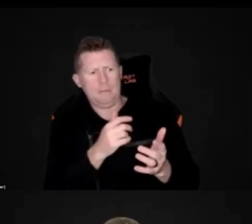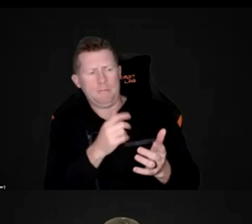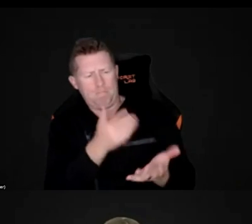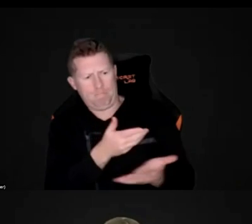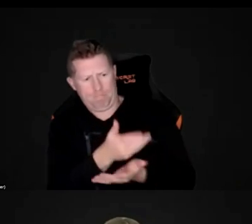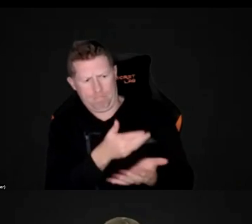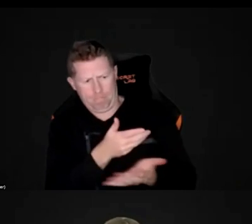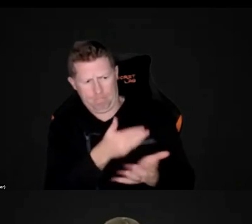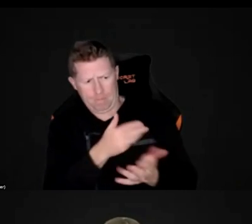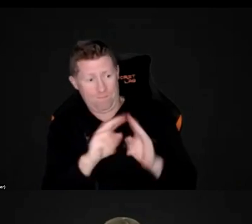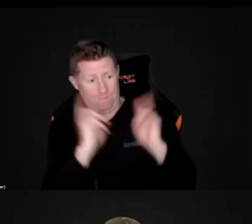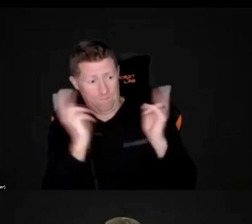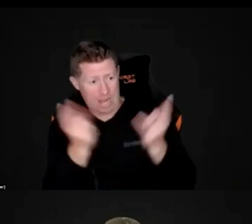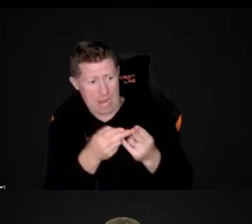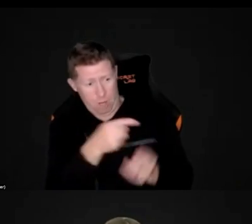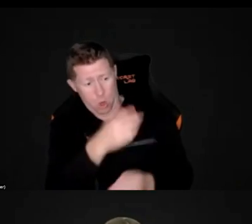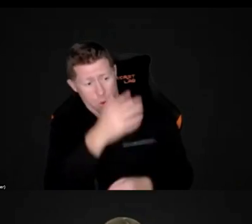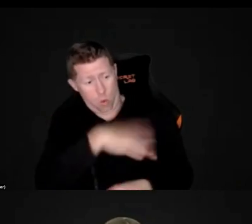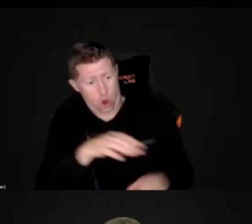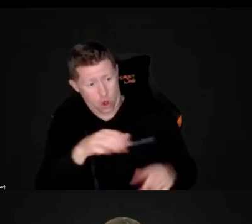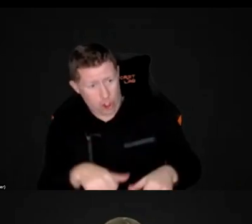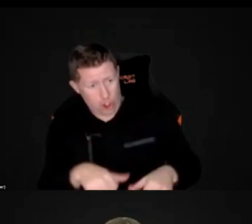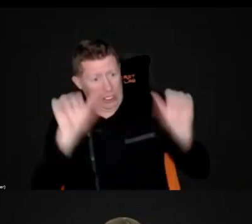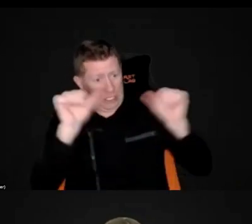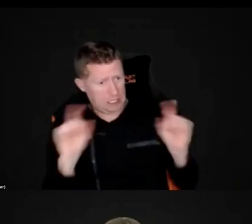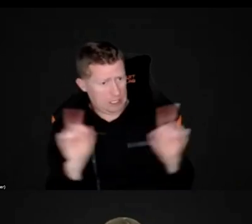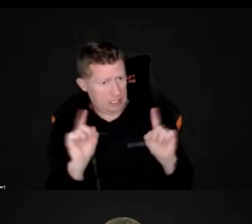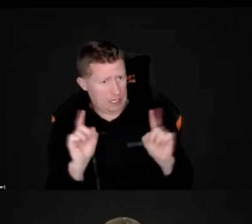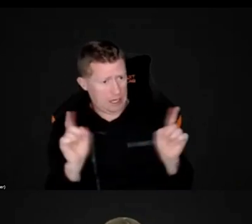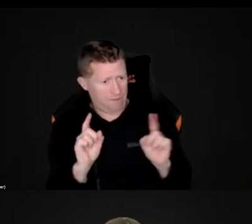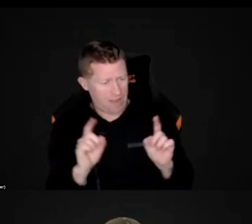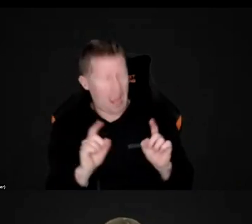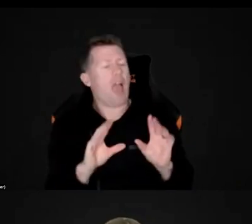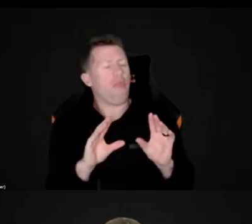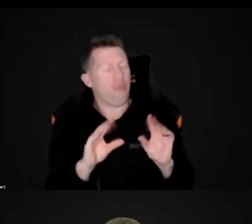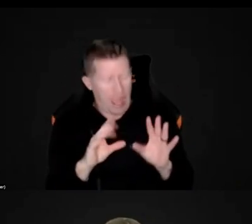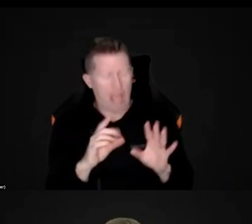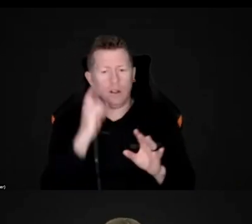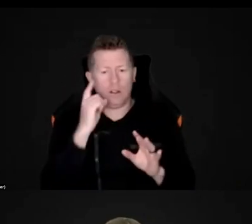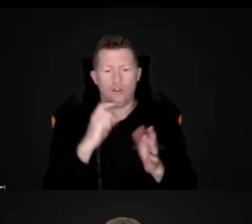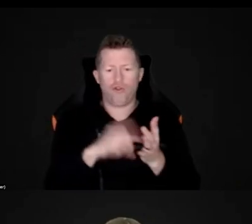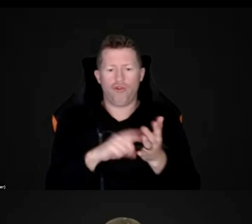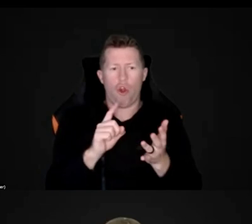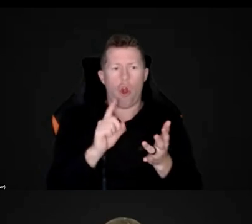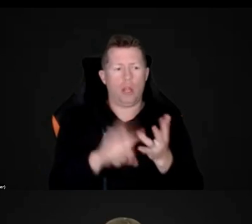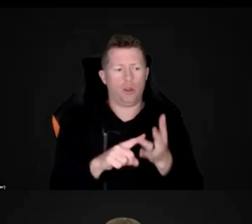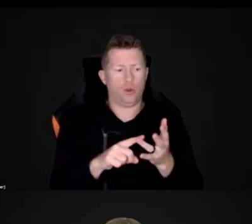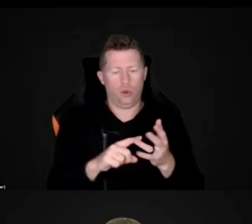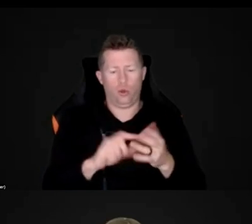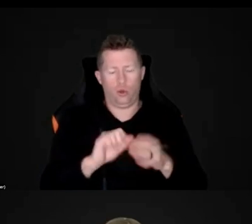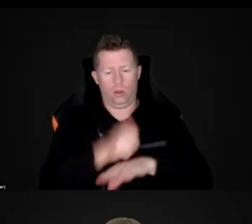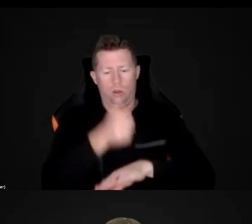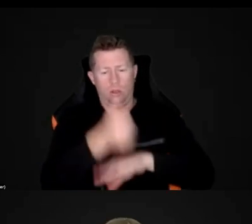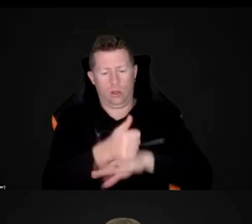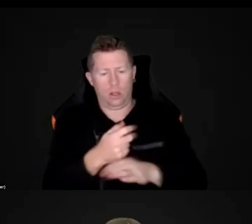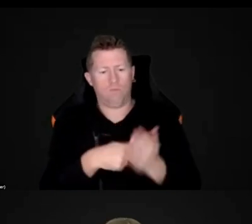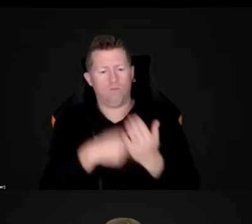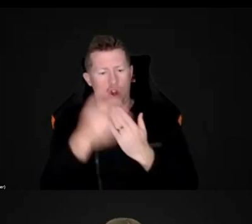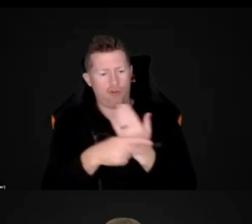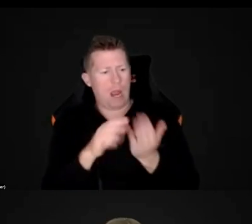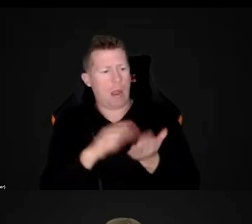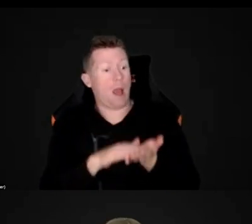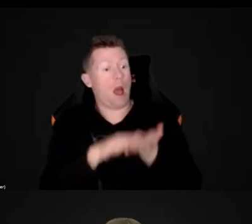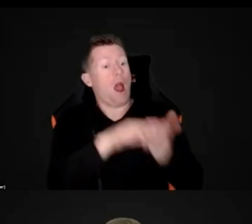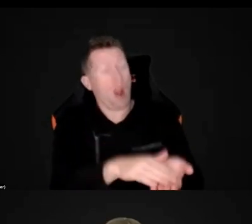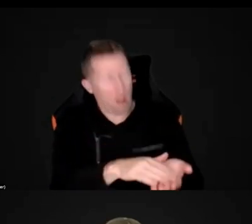what their goals are, and then be able to put together an intervention plan